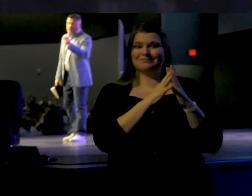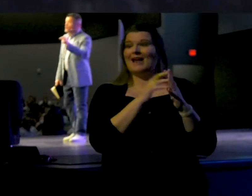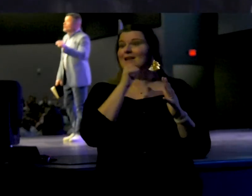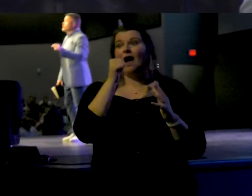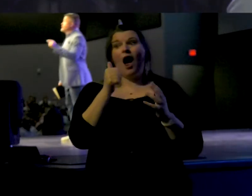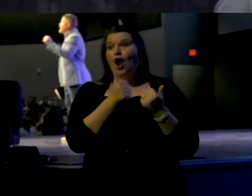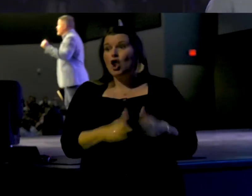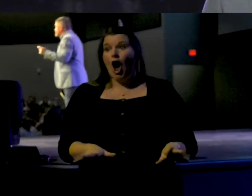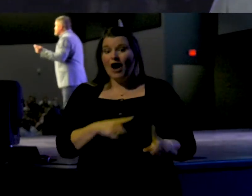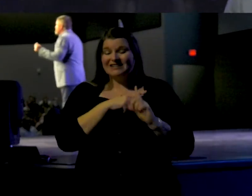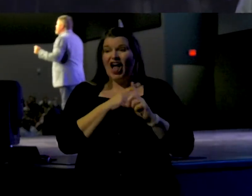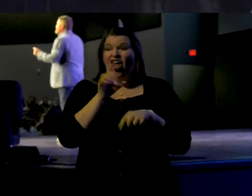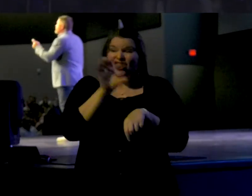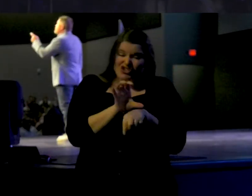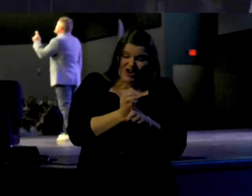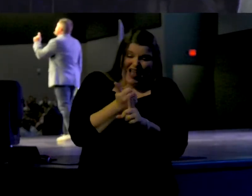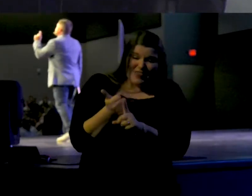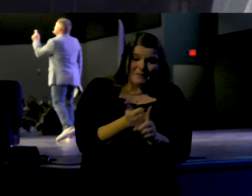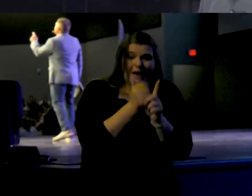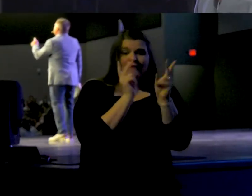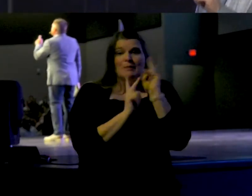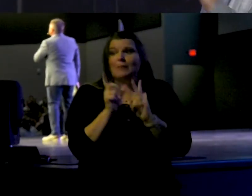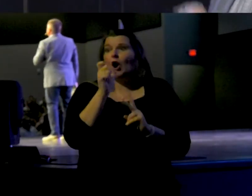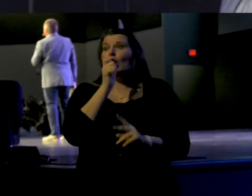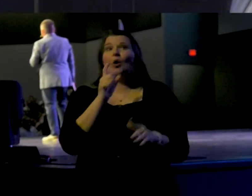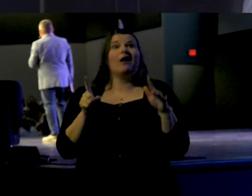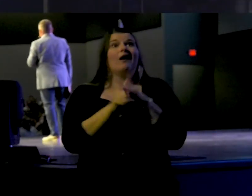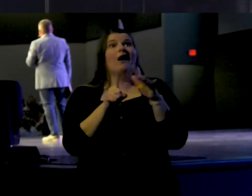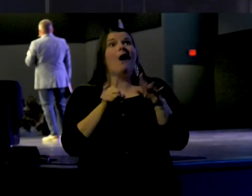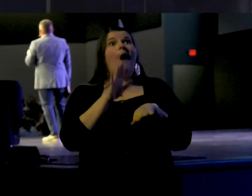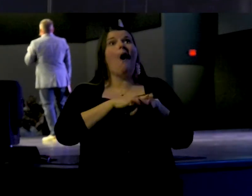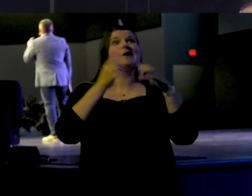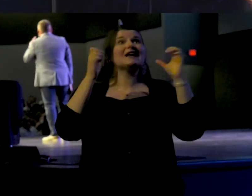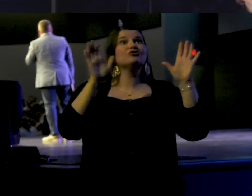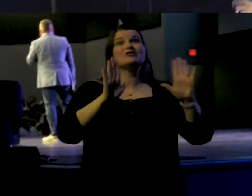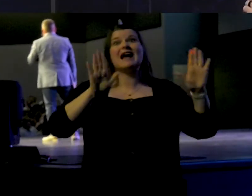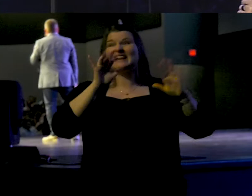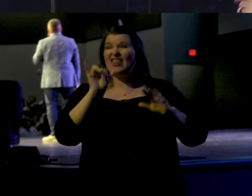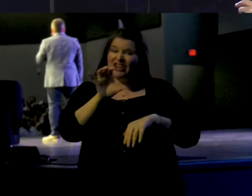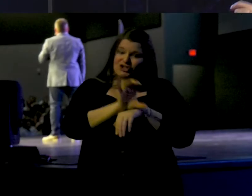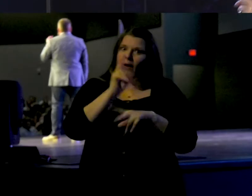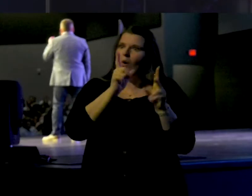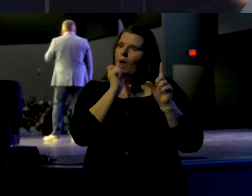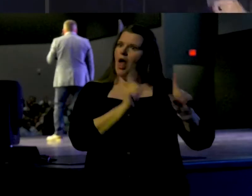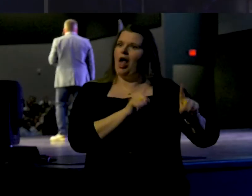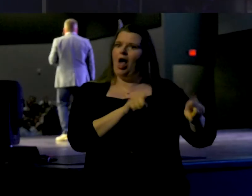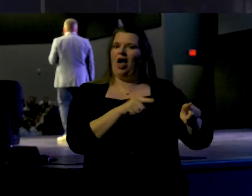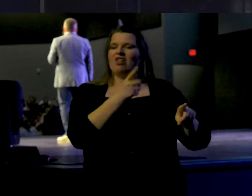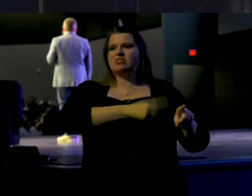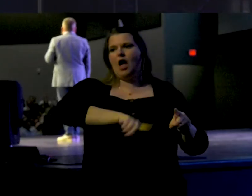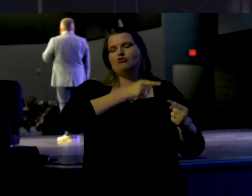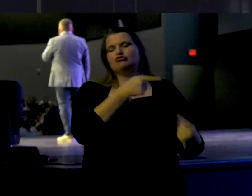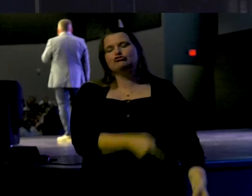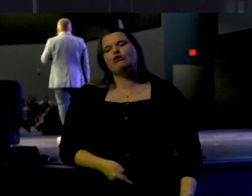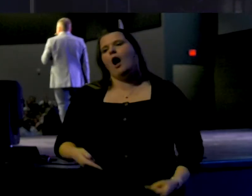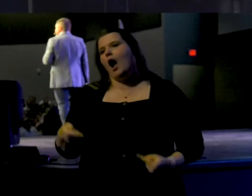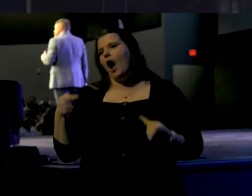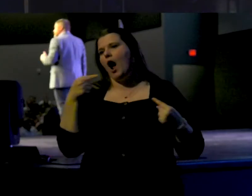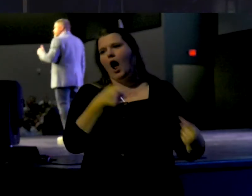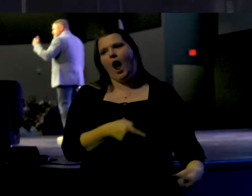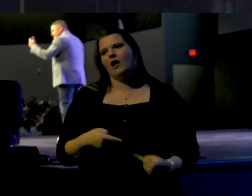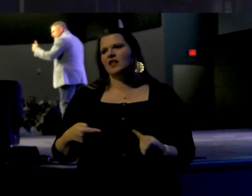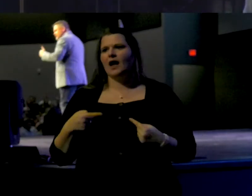lost people, the church, the folk that show up on Easter, the church was struggling. There was